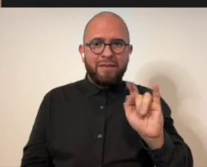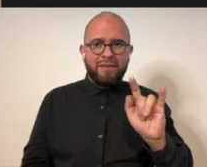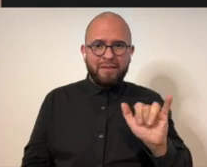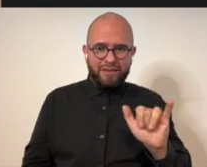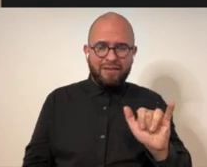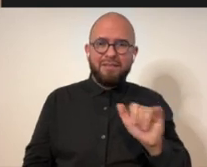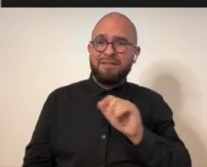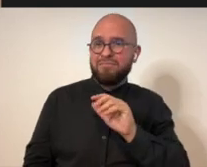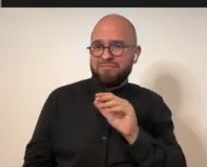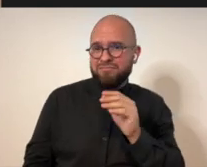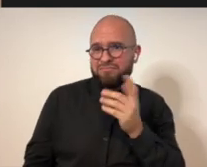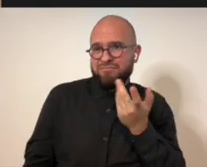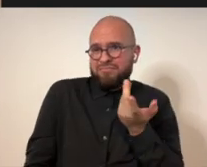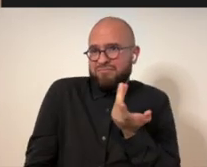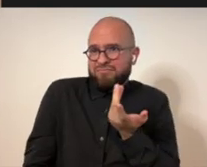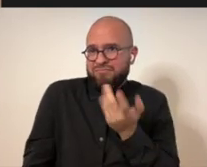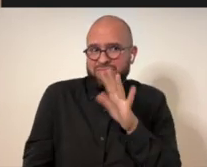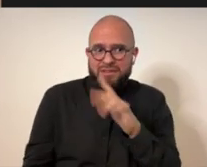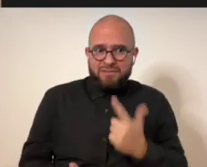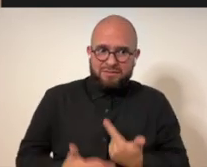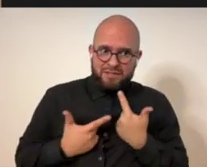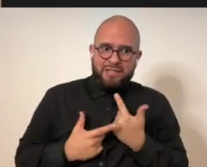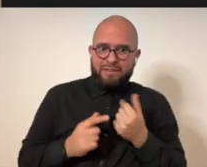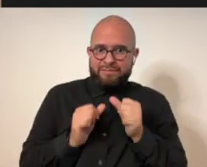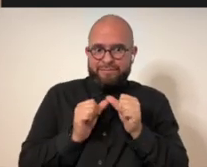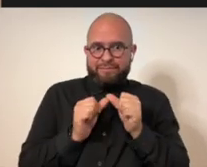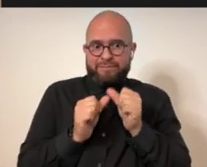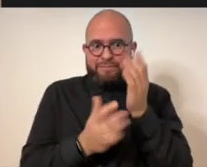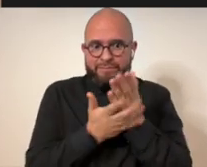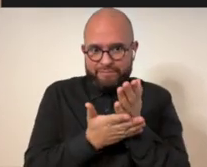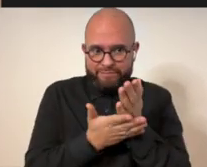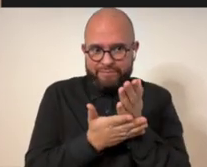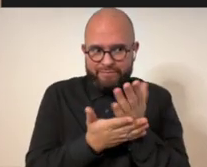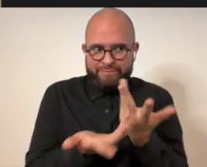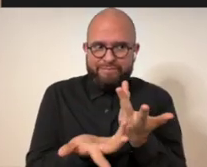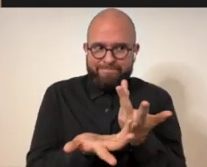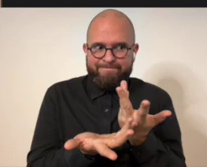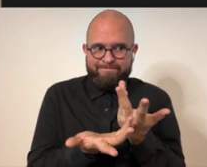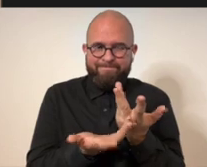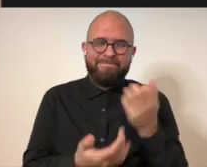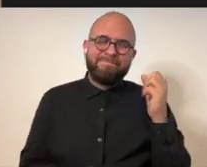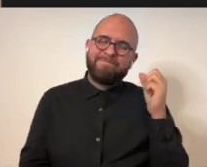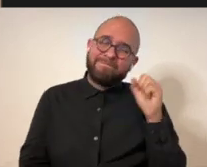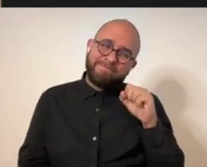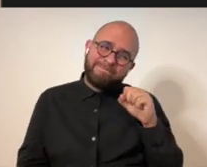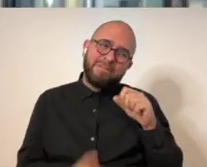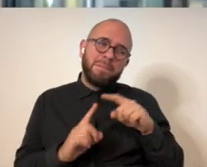face their mortality and you're like a talking, talking piece of mortality.